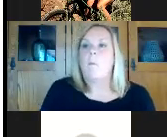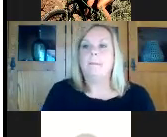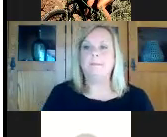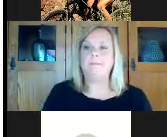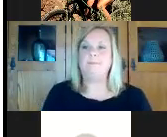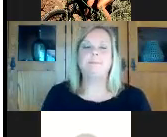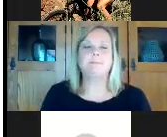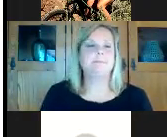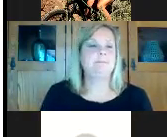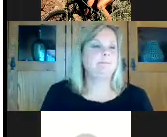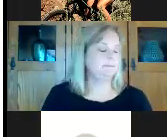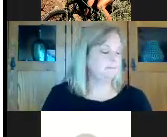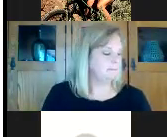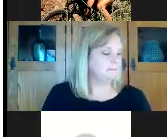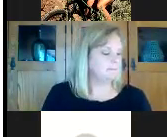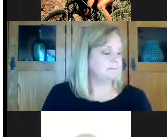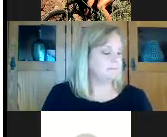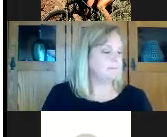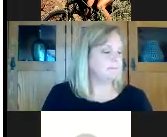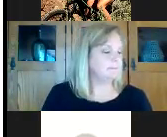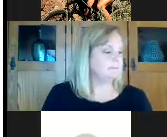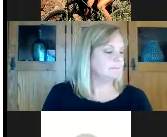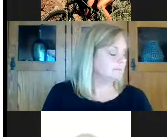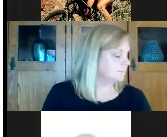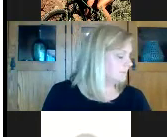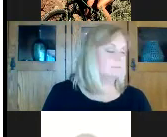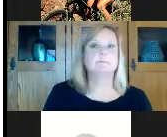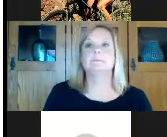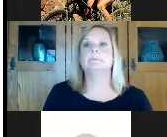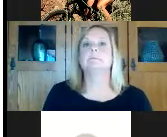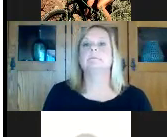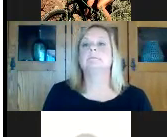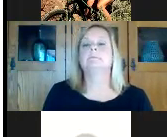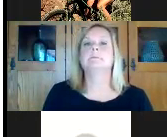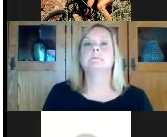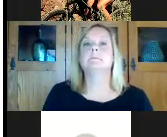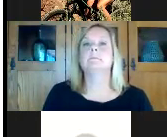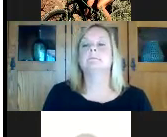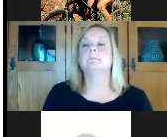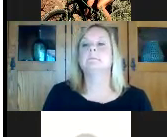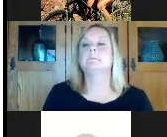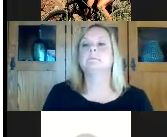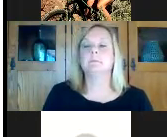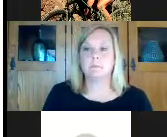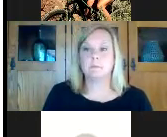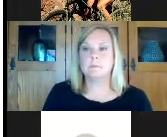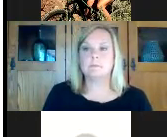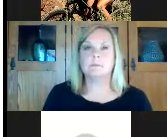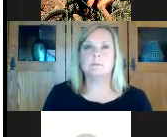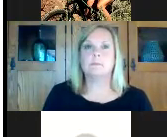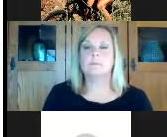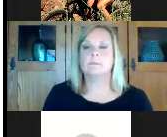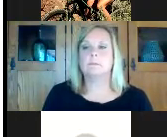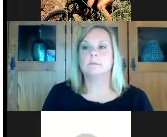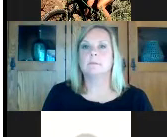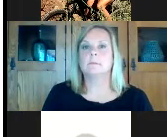um so uh you may assist the consumer with the application like i